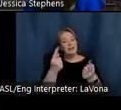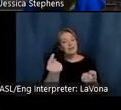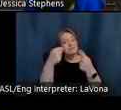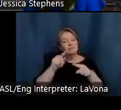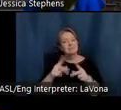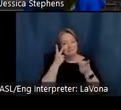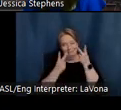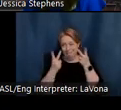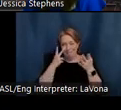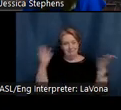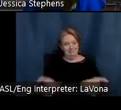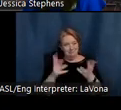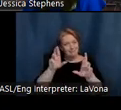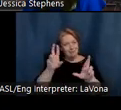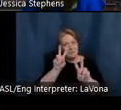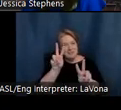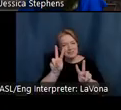and hope to see you soon.